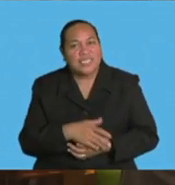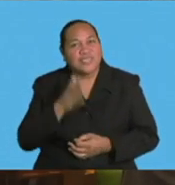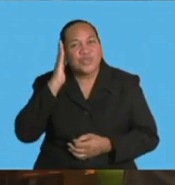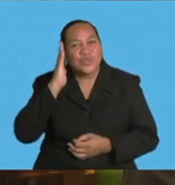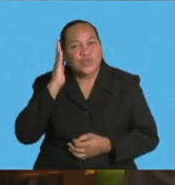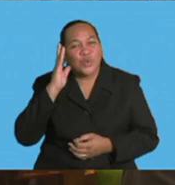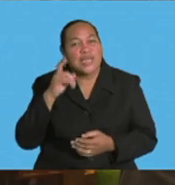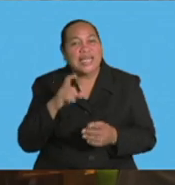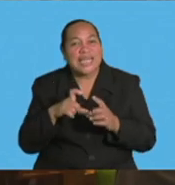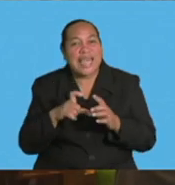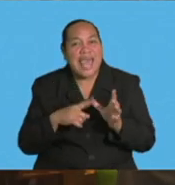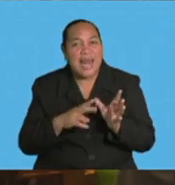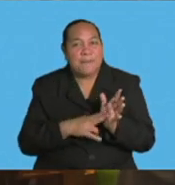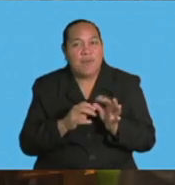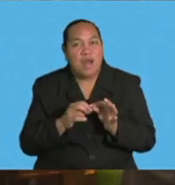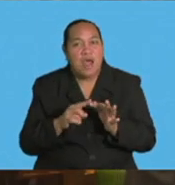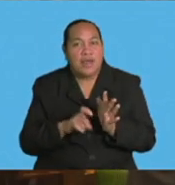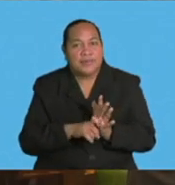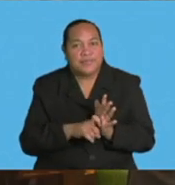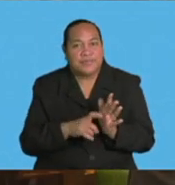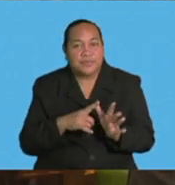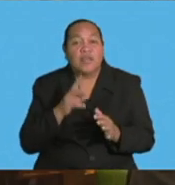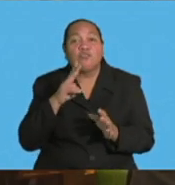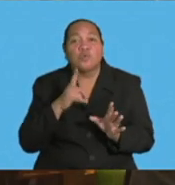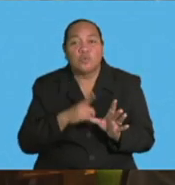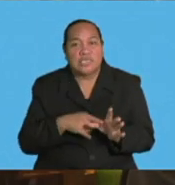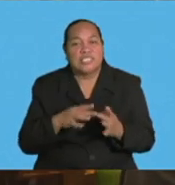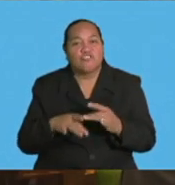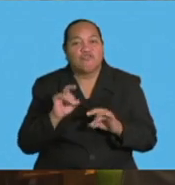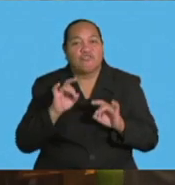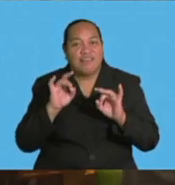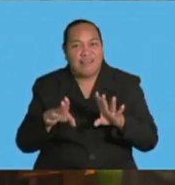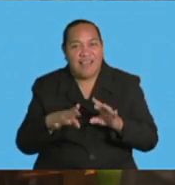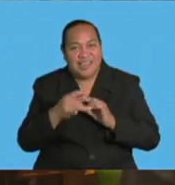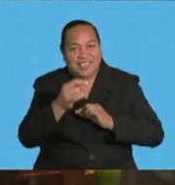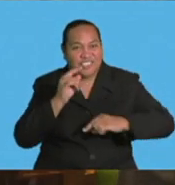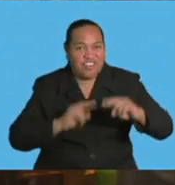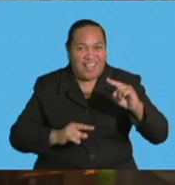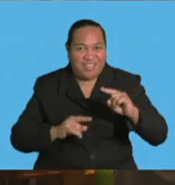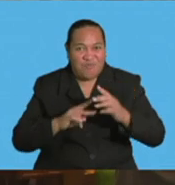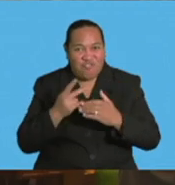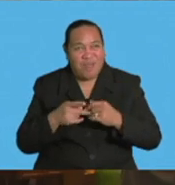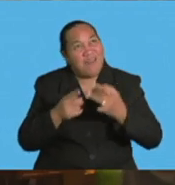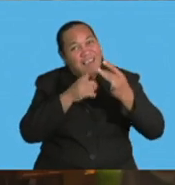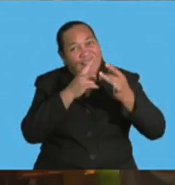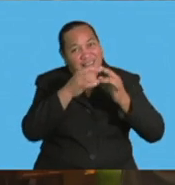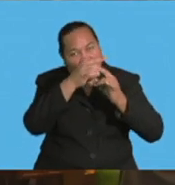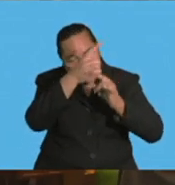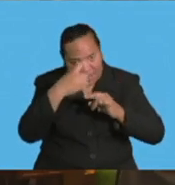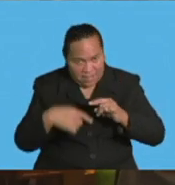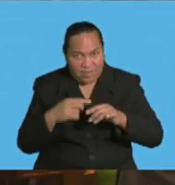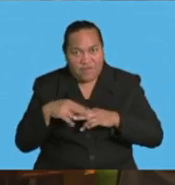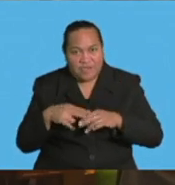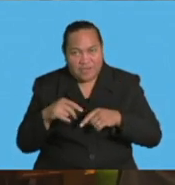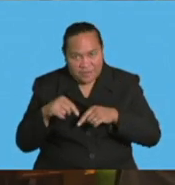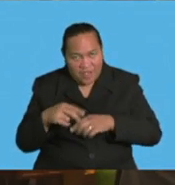in Canberra on a two-year exchange program. And this is all part of the way forward in terms of